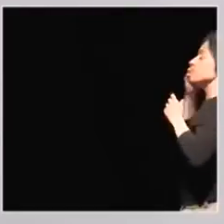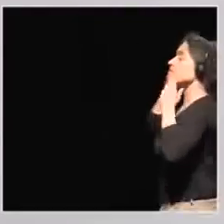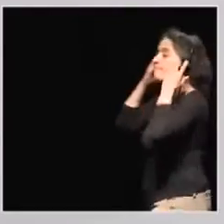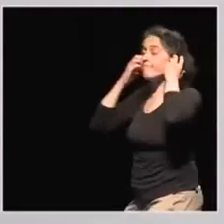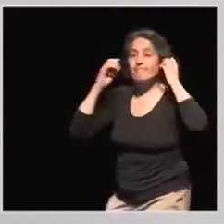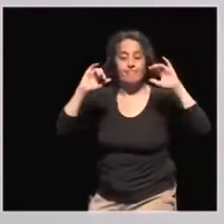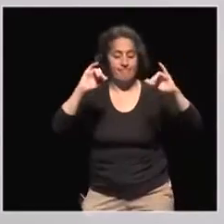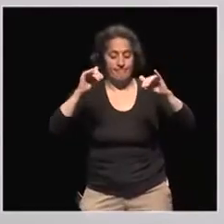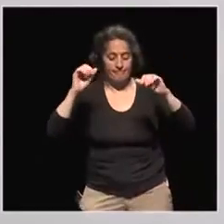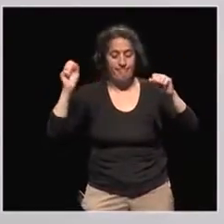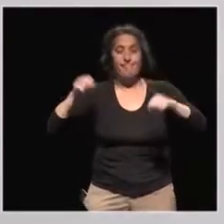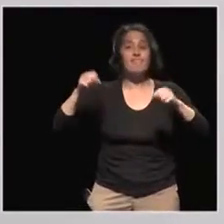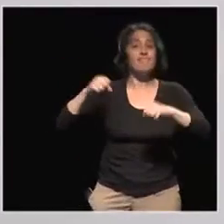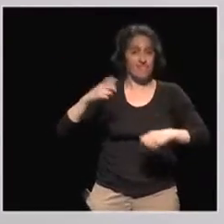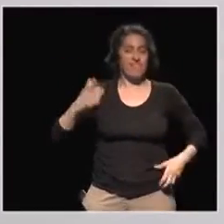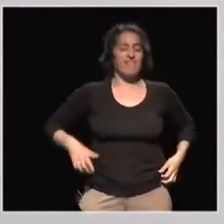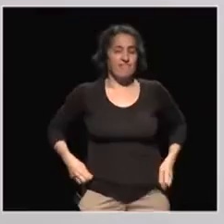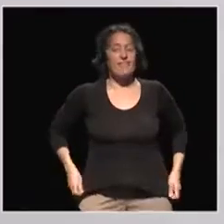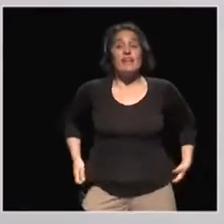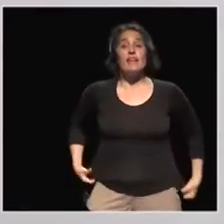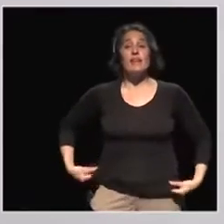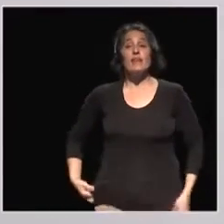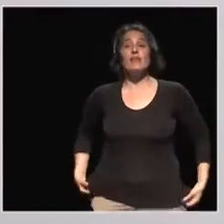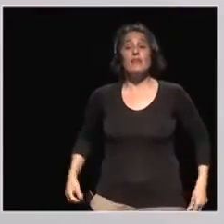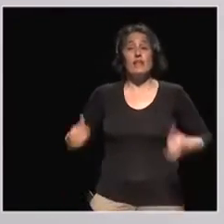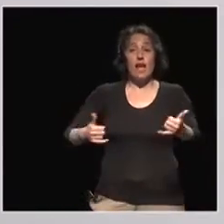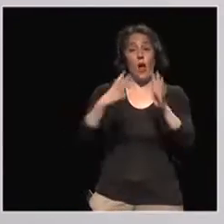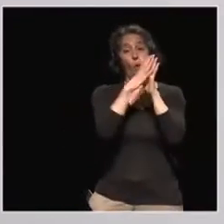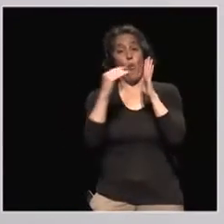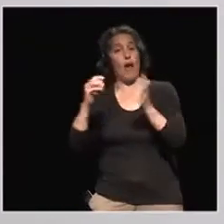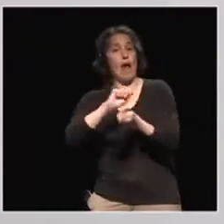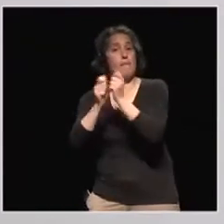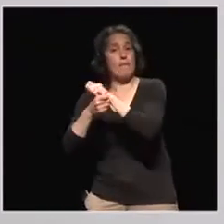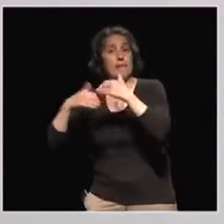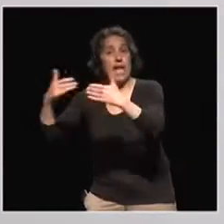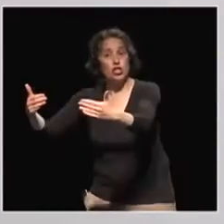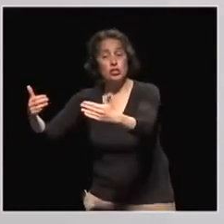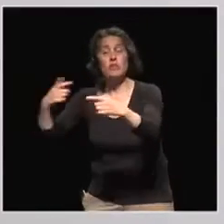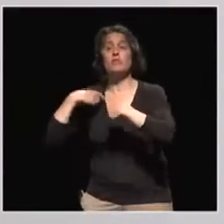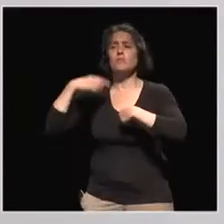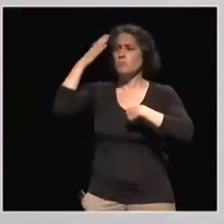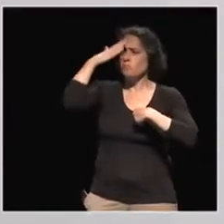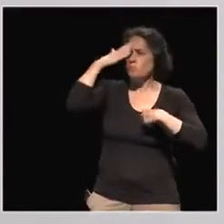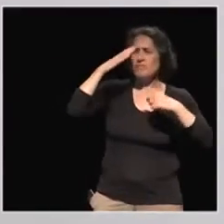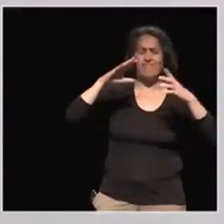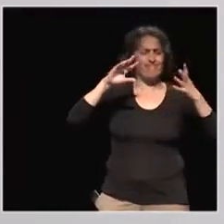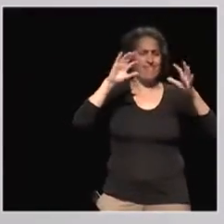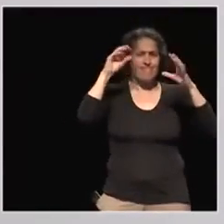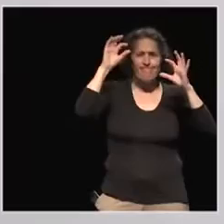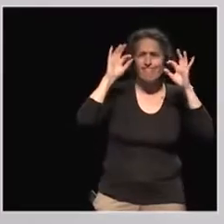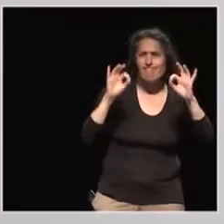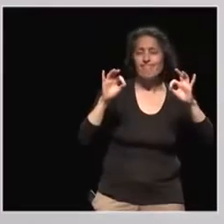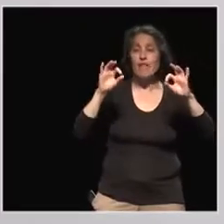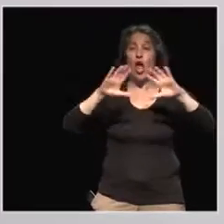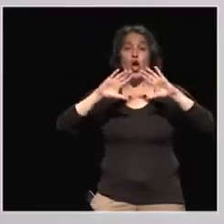implementation. So we talked a lot about values, acting, identity already, like defining global citizenship is already a tough question. But now I